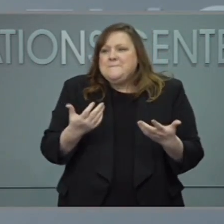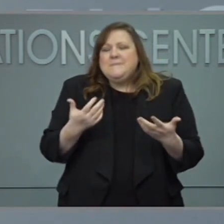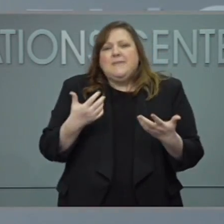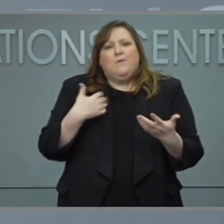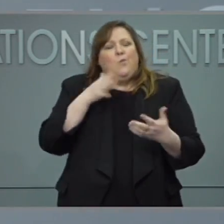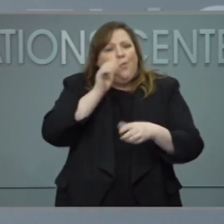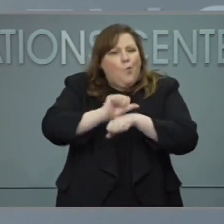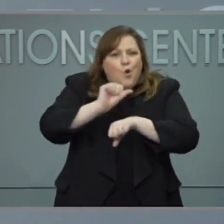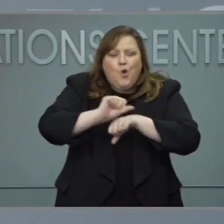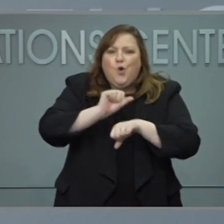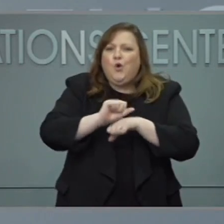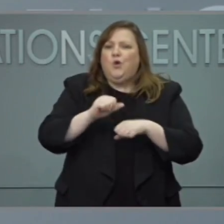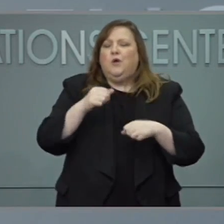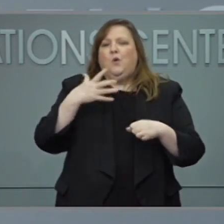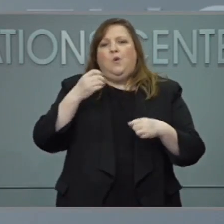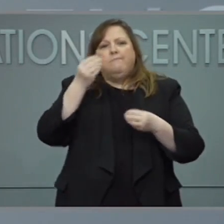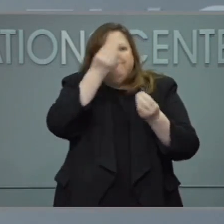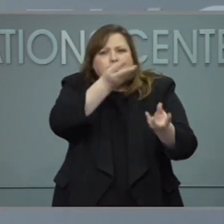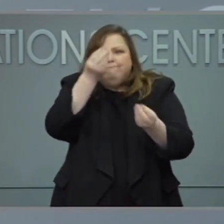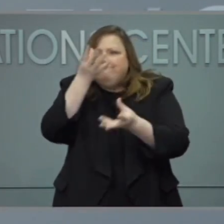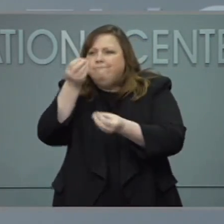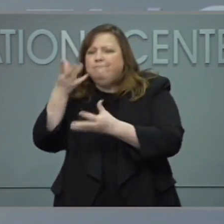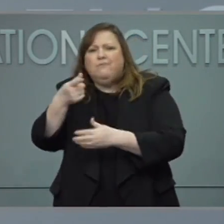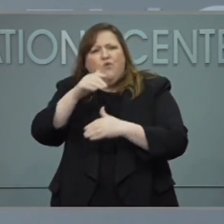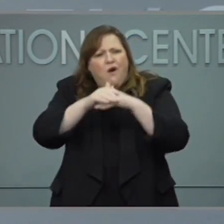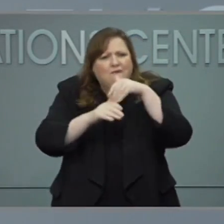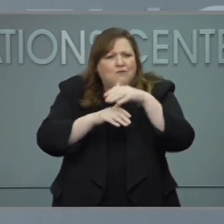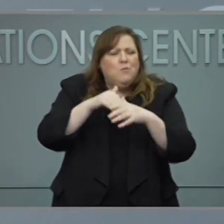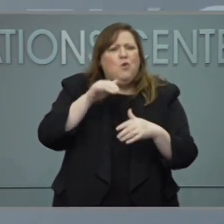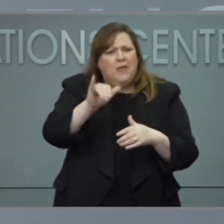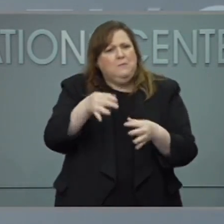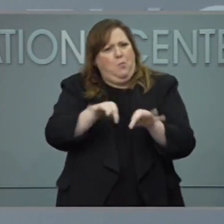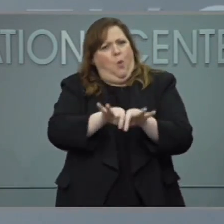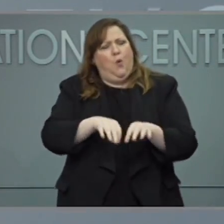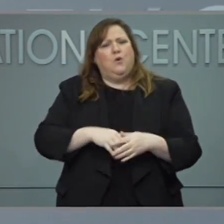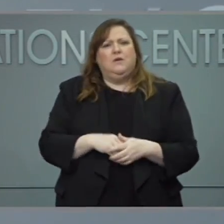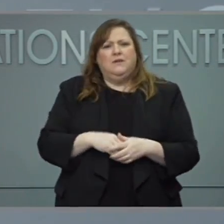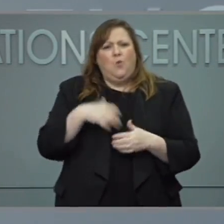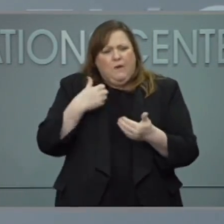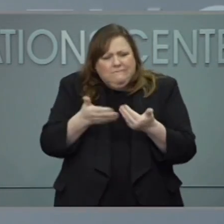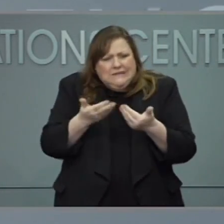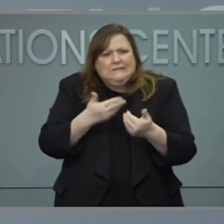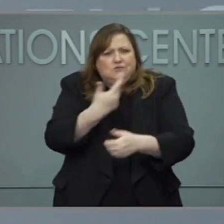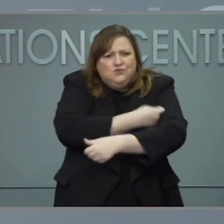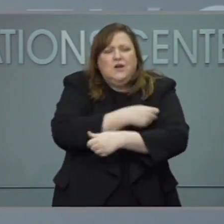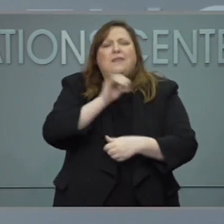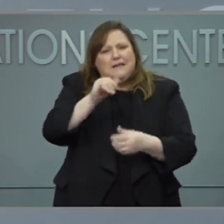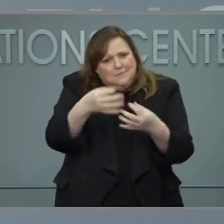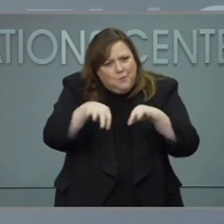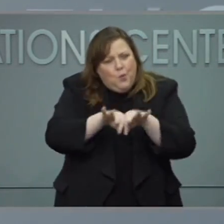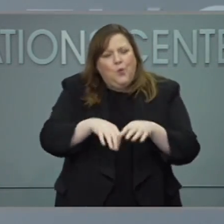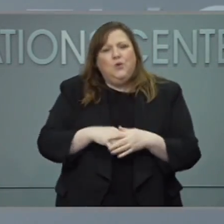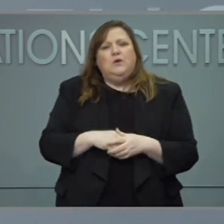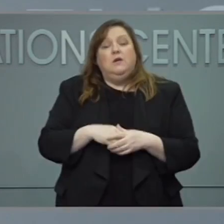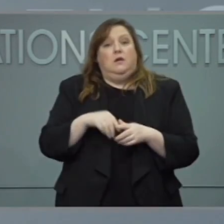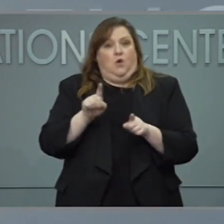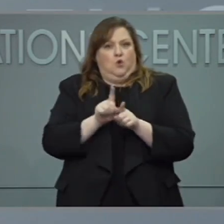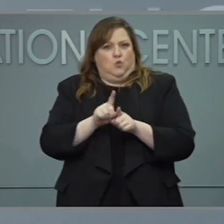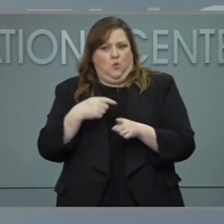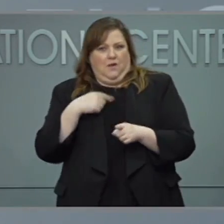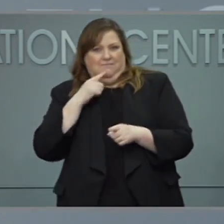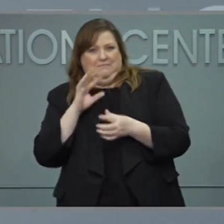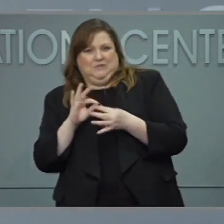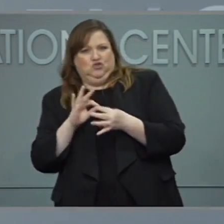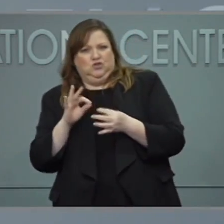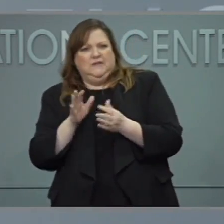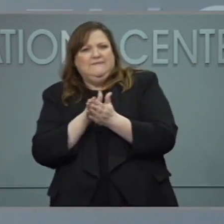make sure that things are convenient. And as I said earlier, even look to see what incentives can we offer to help folks take that